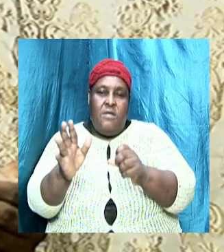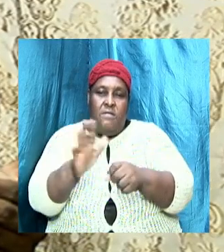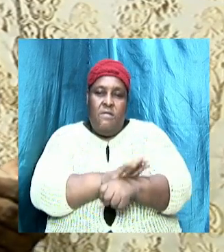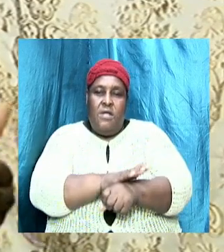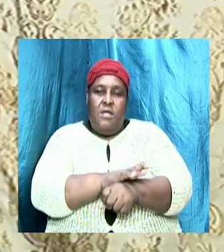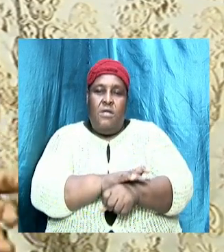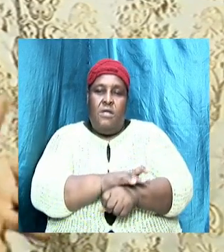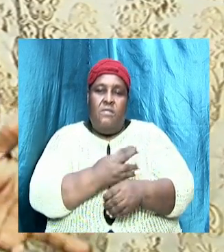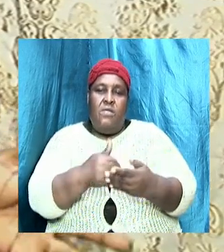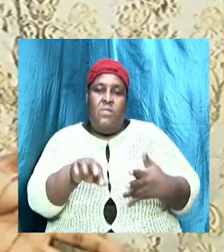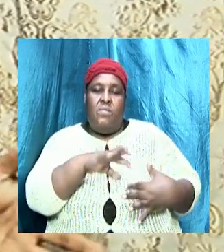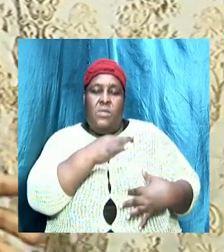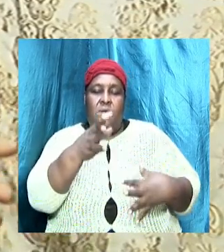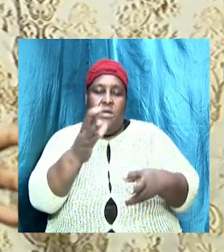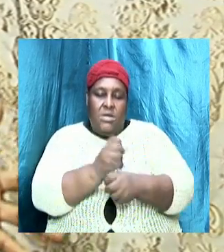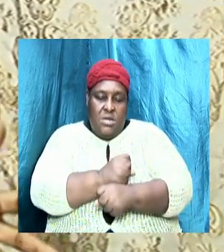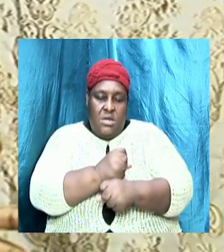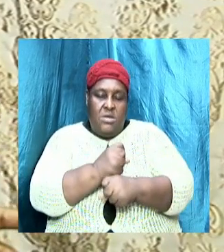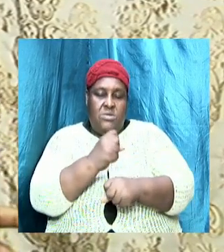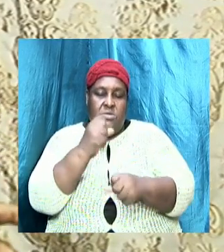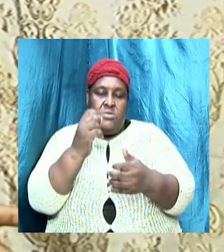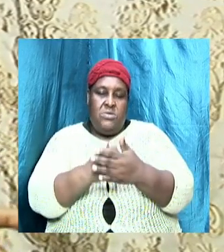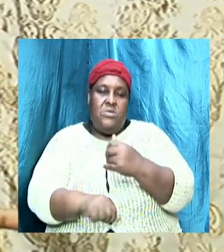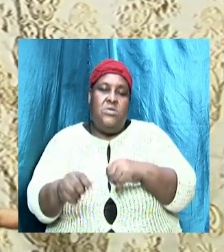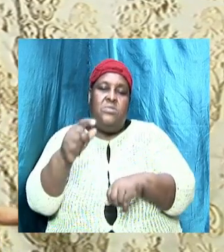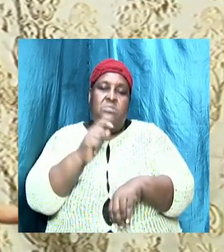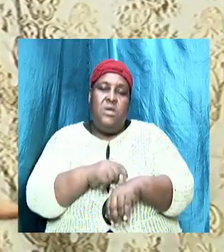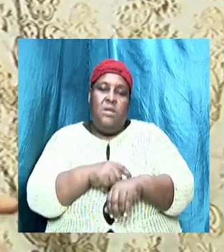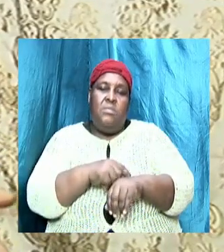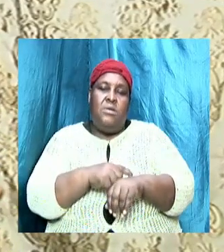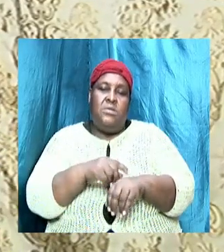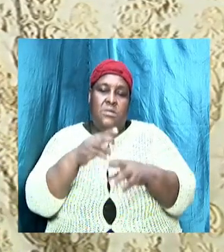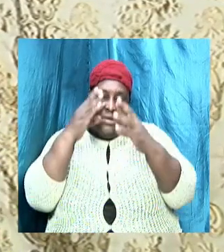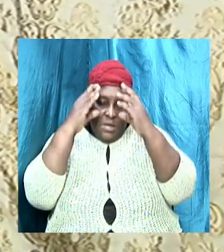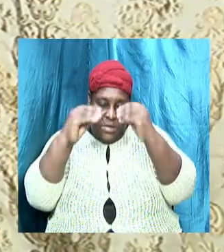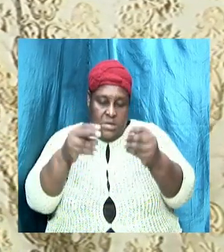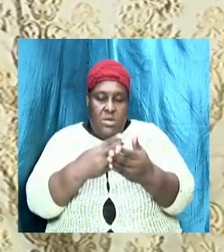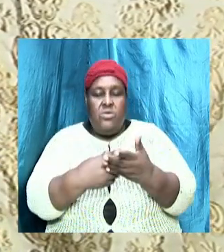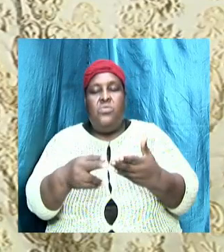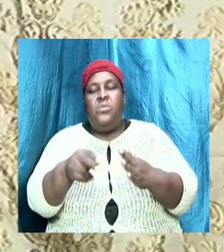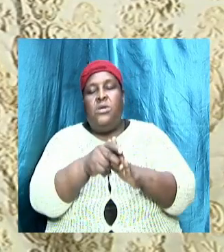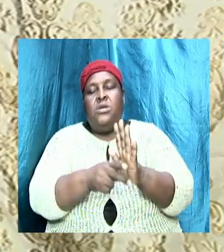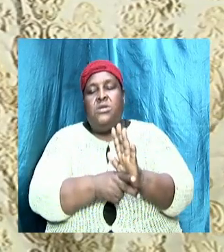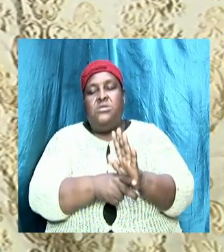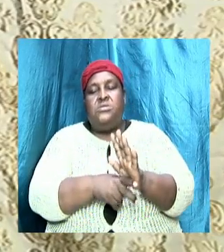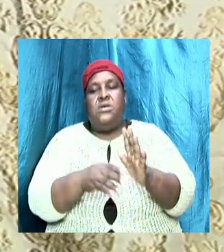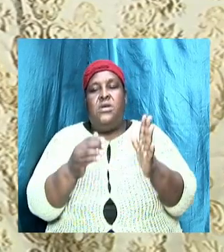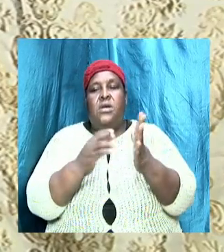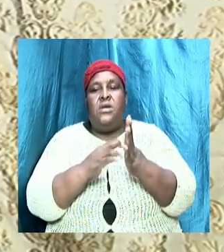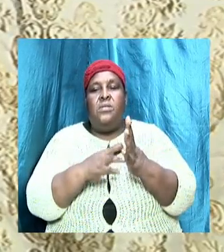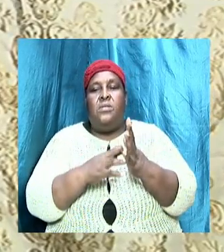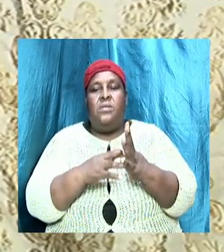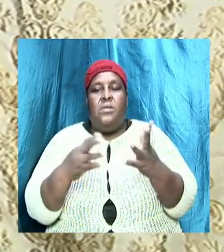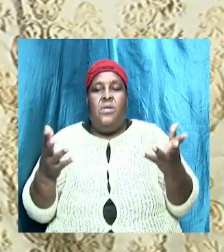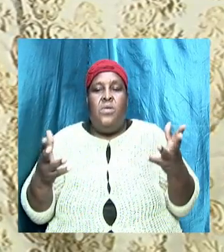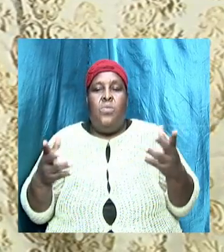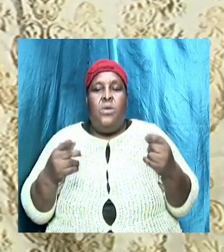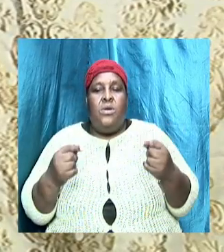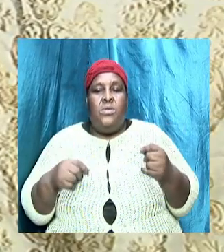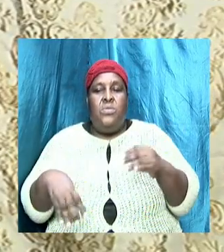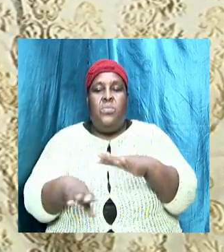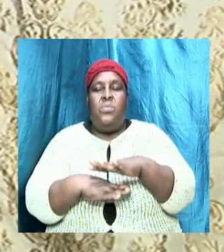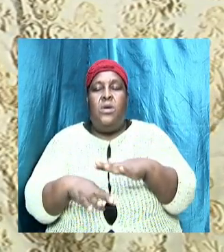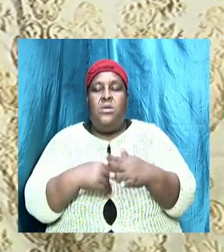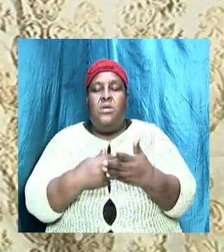is going to take some time and to teach holiness again it will take some time but what I'm going to do under the Holy